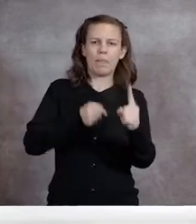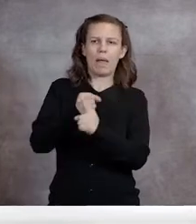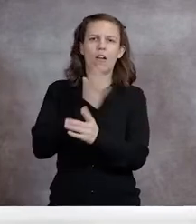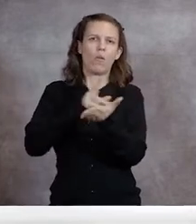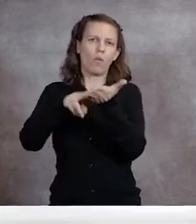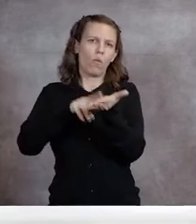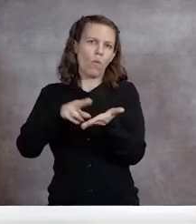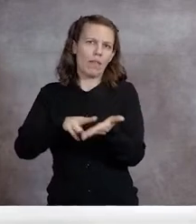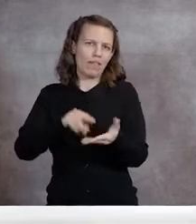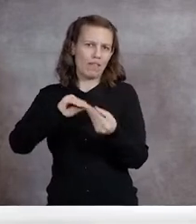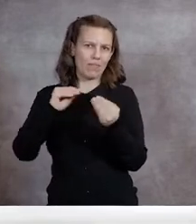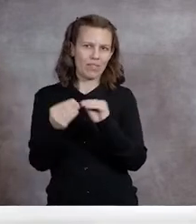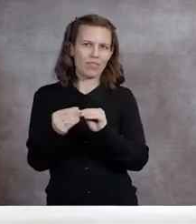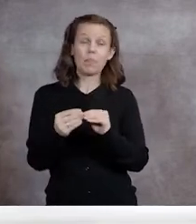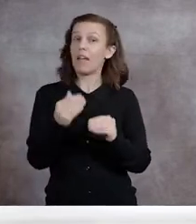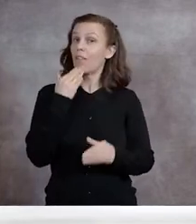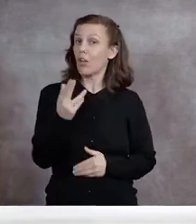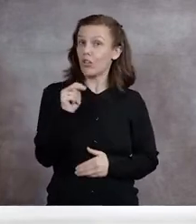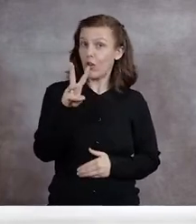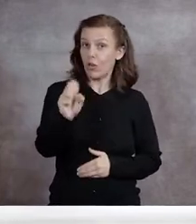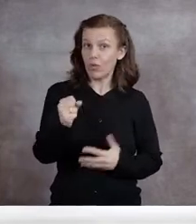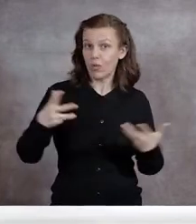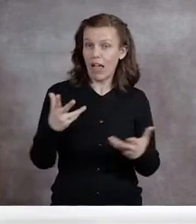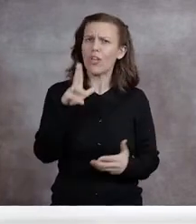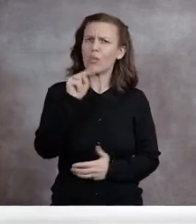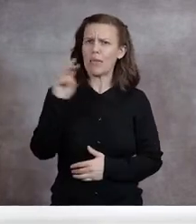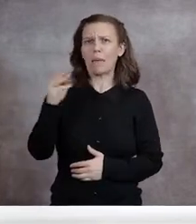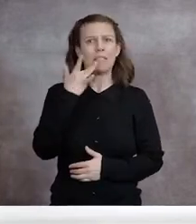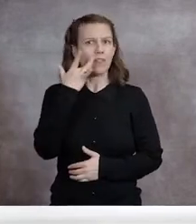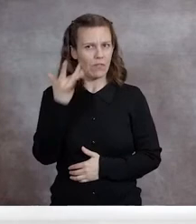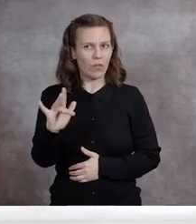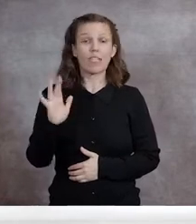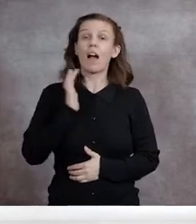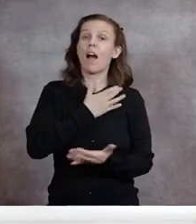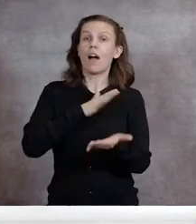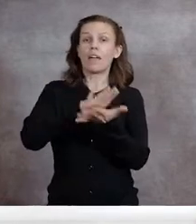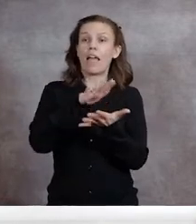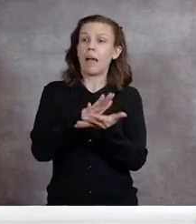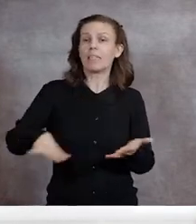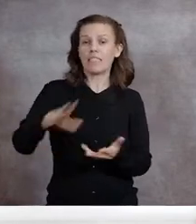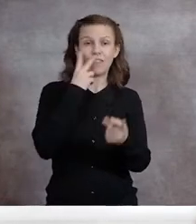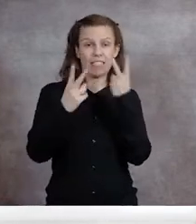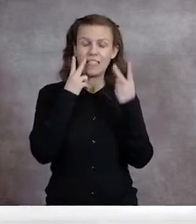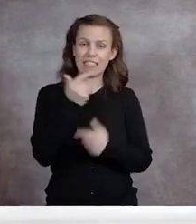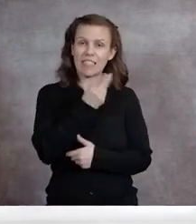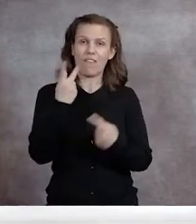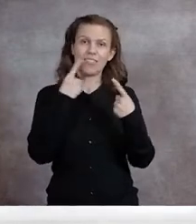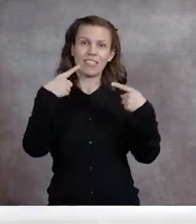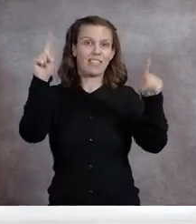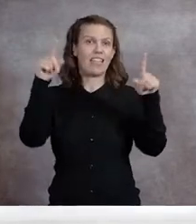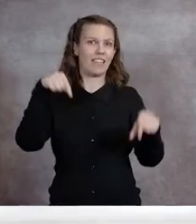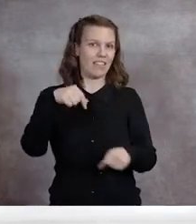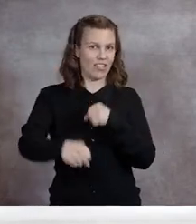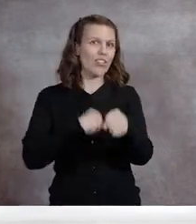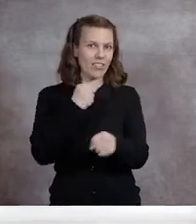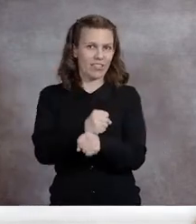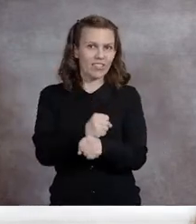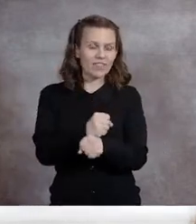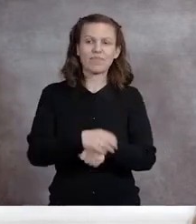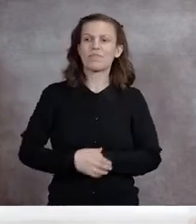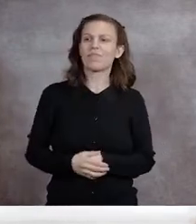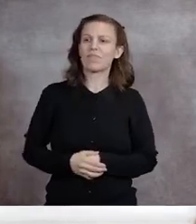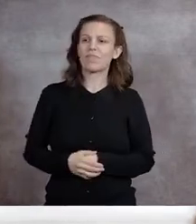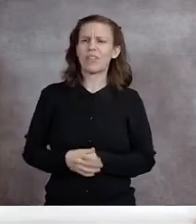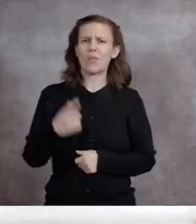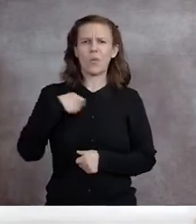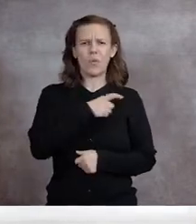with the good news. UNM remains very fortunate in that our campuses have seen several successes this year, defying some